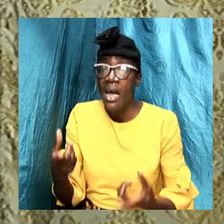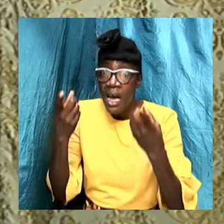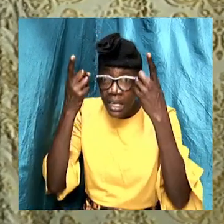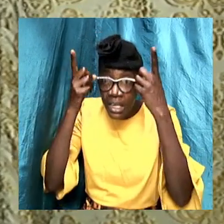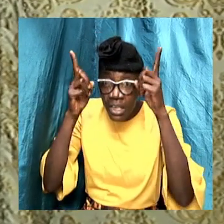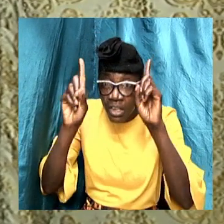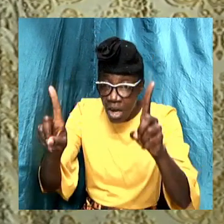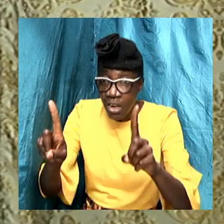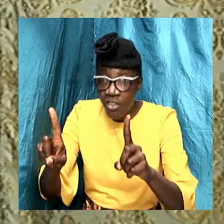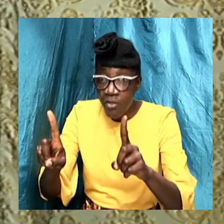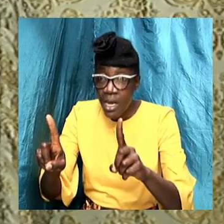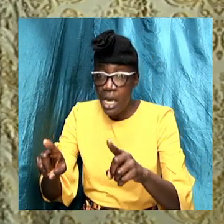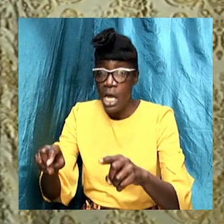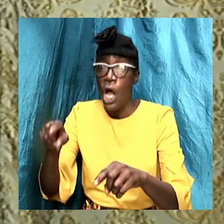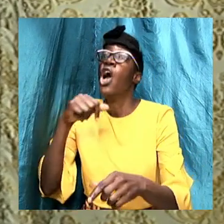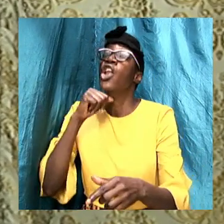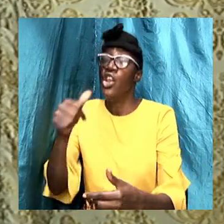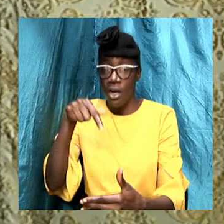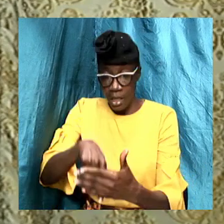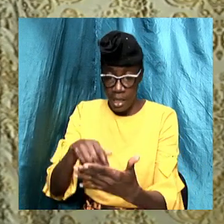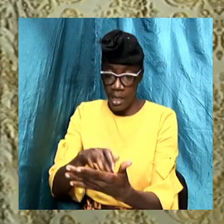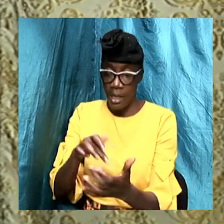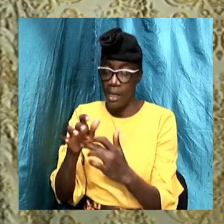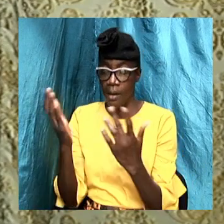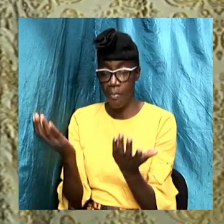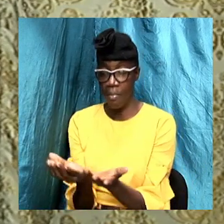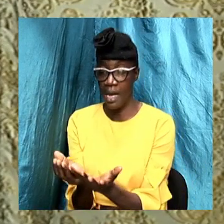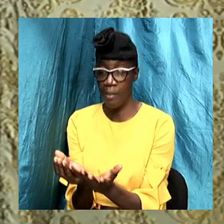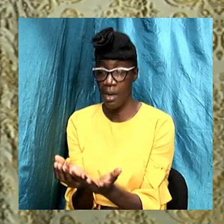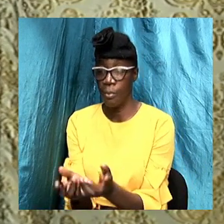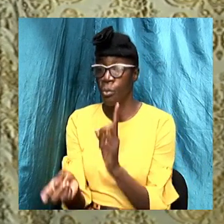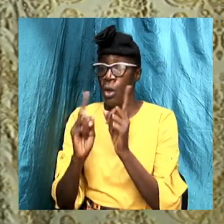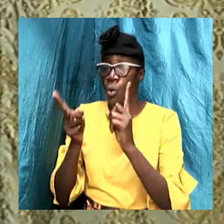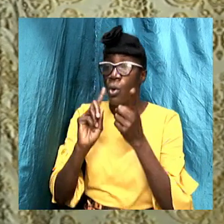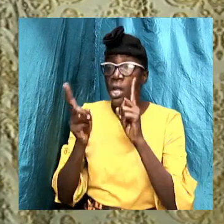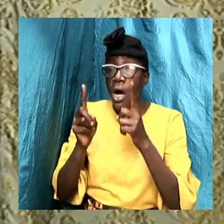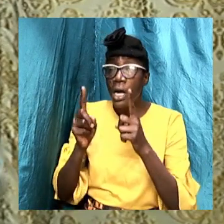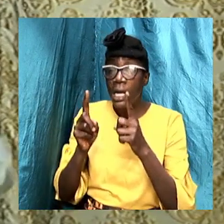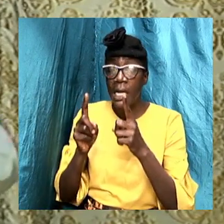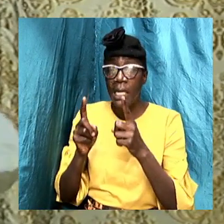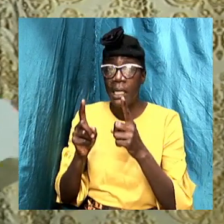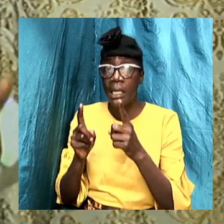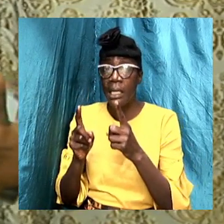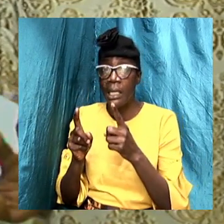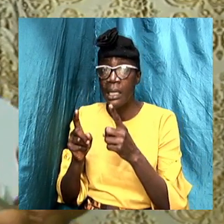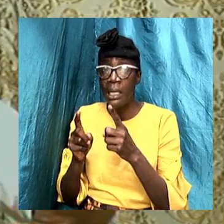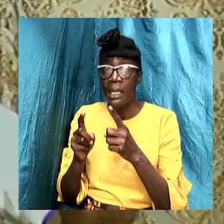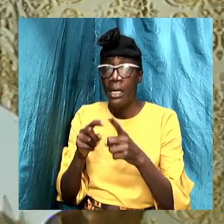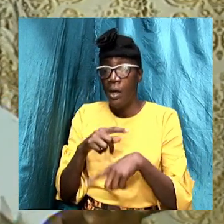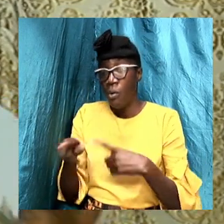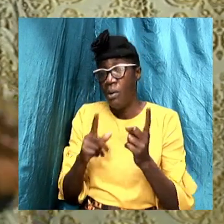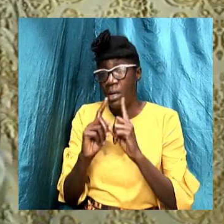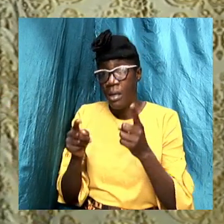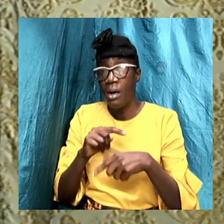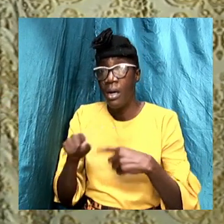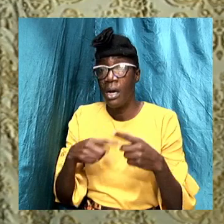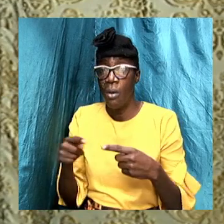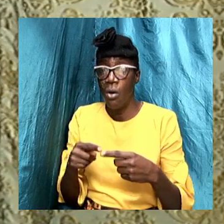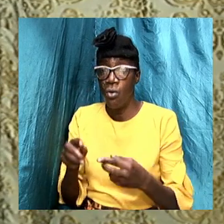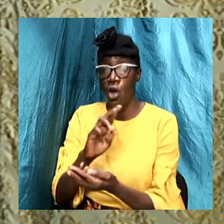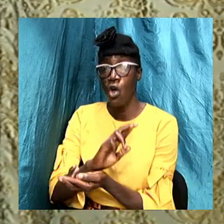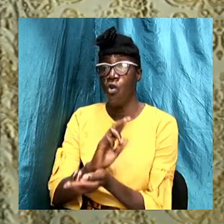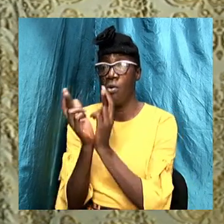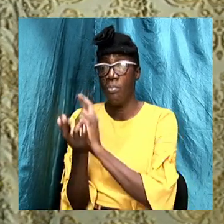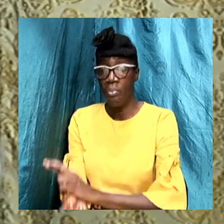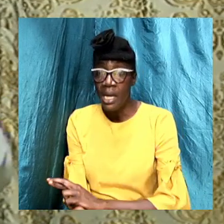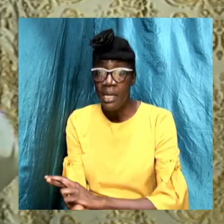that is not scriptural. And we have been talking and we have been mentioning, you know, like when we talk about repentance,